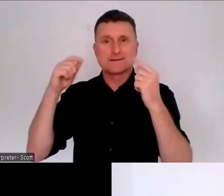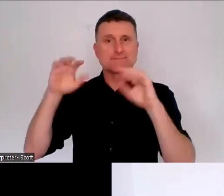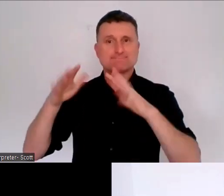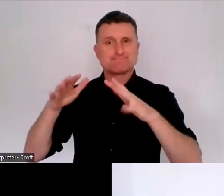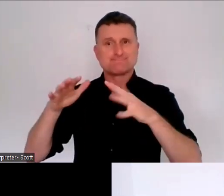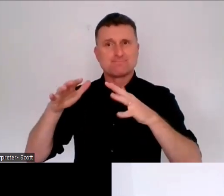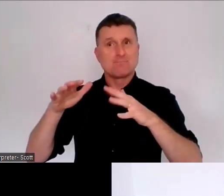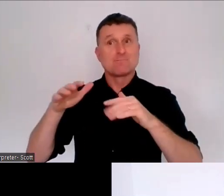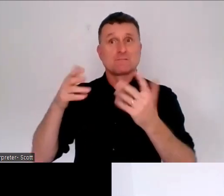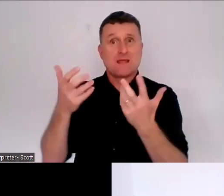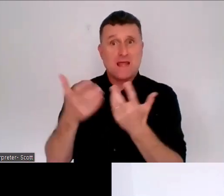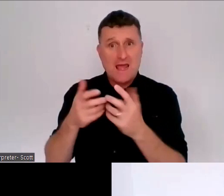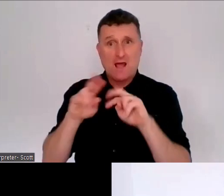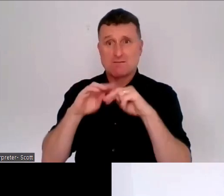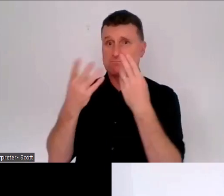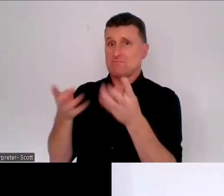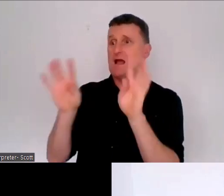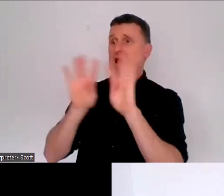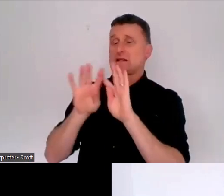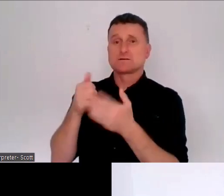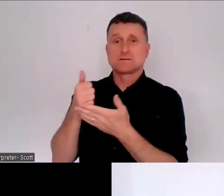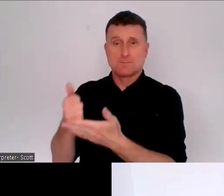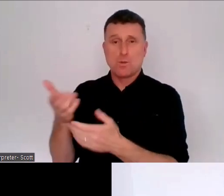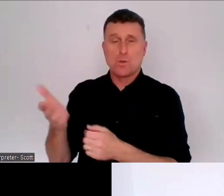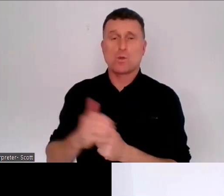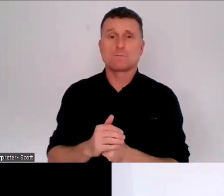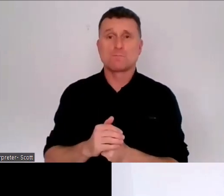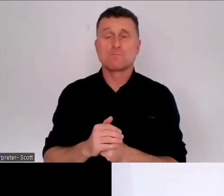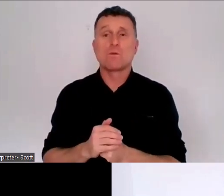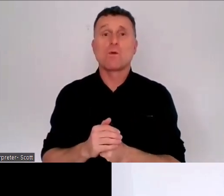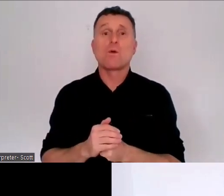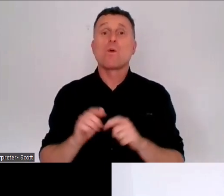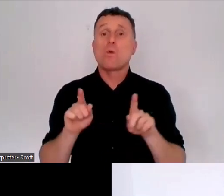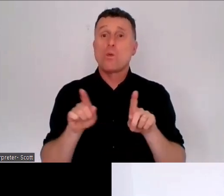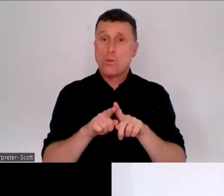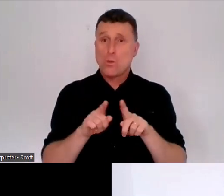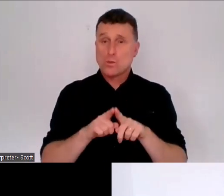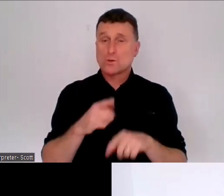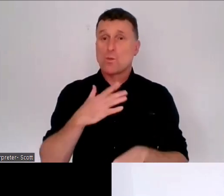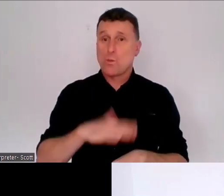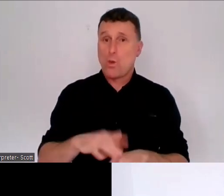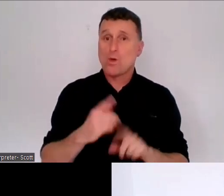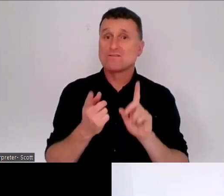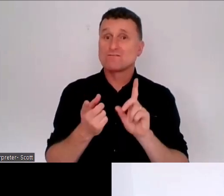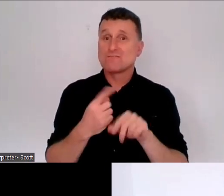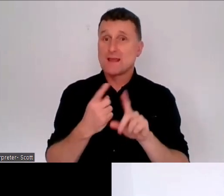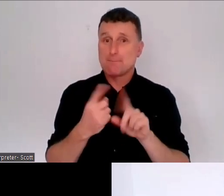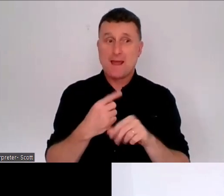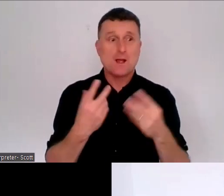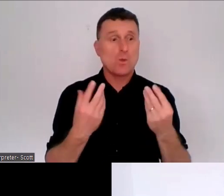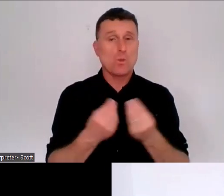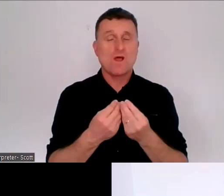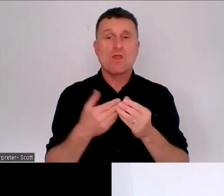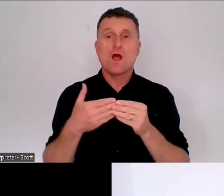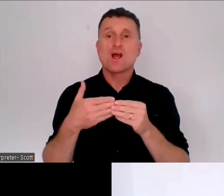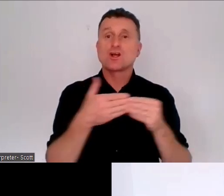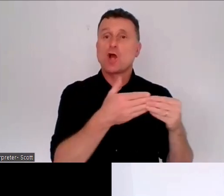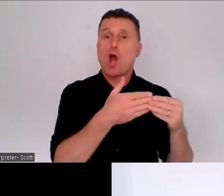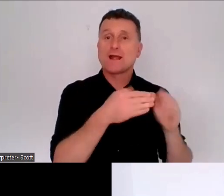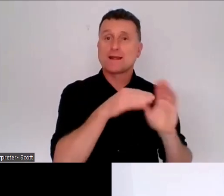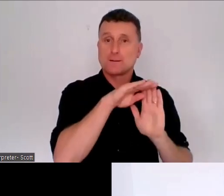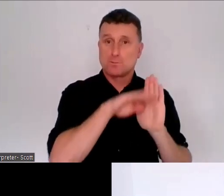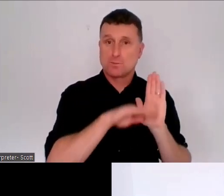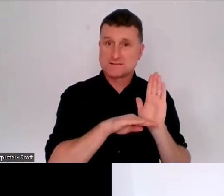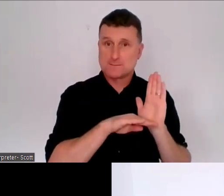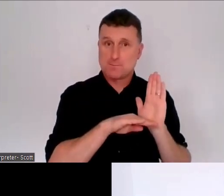public feedback on in the paper is the guiding principles for our review. So we use guiding principles in our work to help